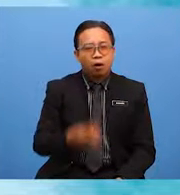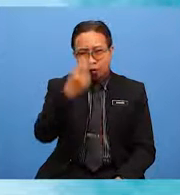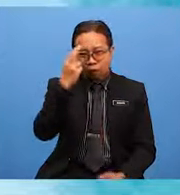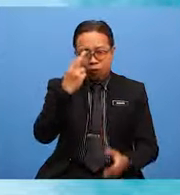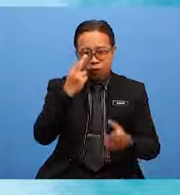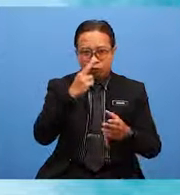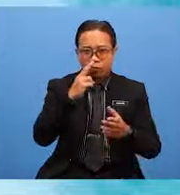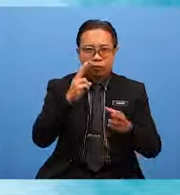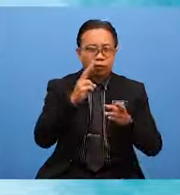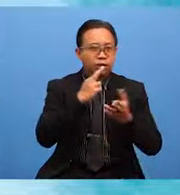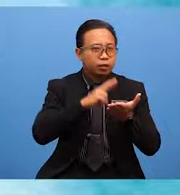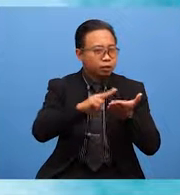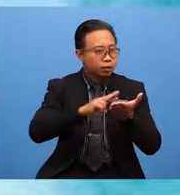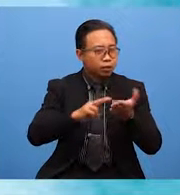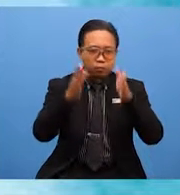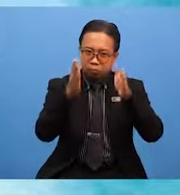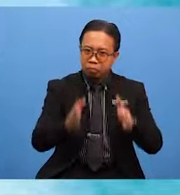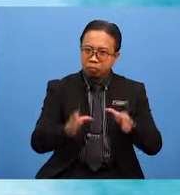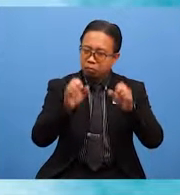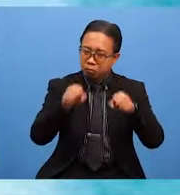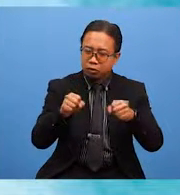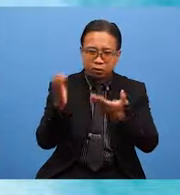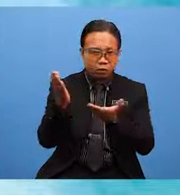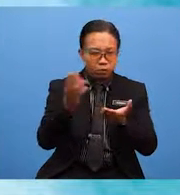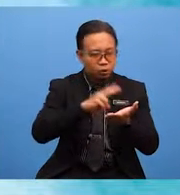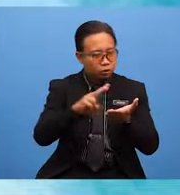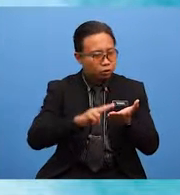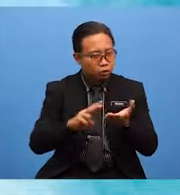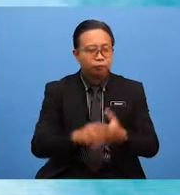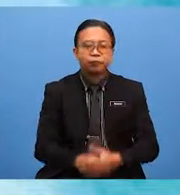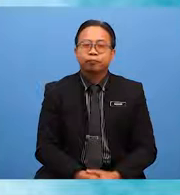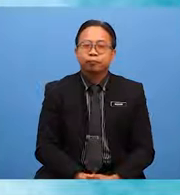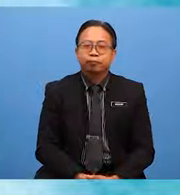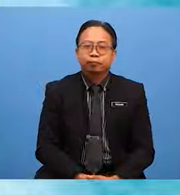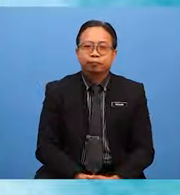be informed of what was carried out by the English Language Society.